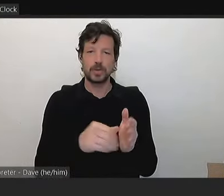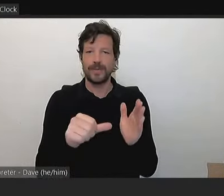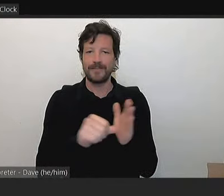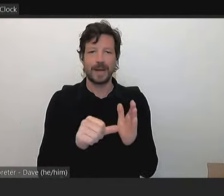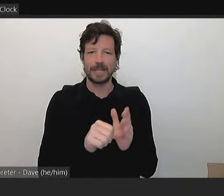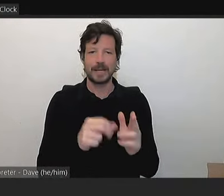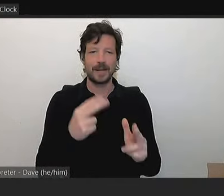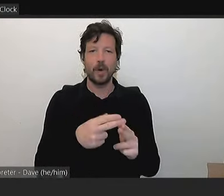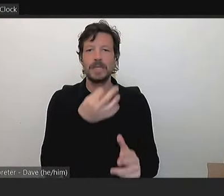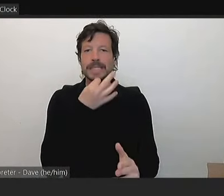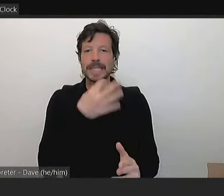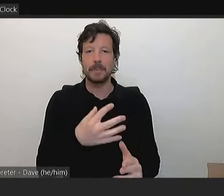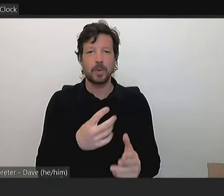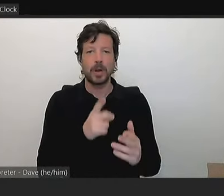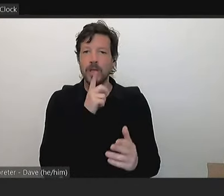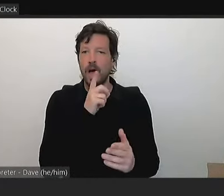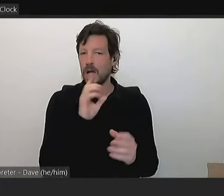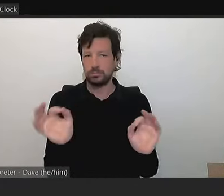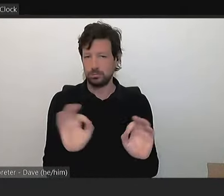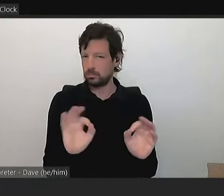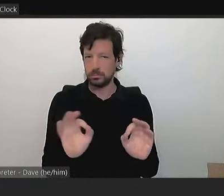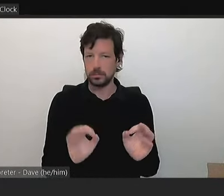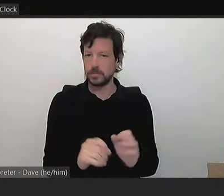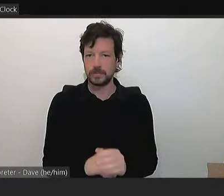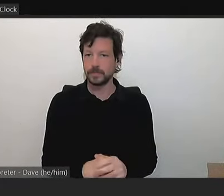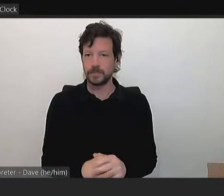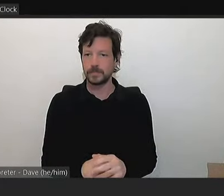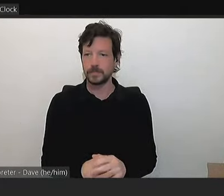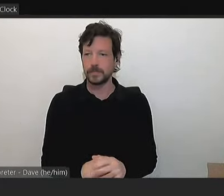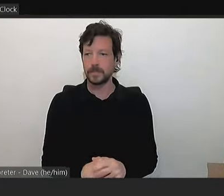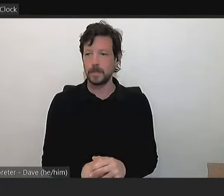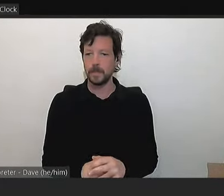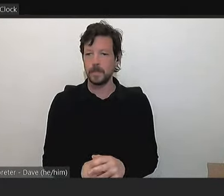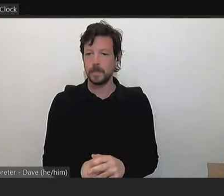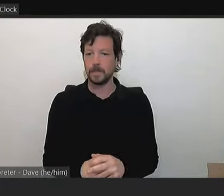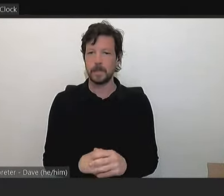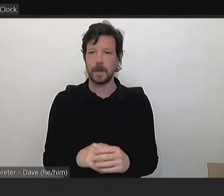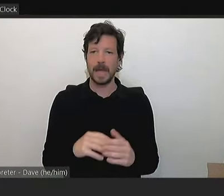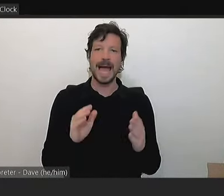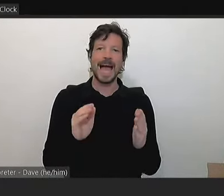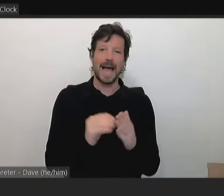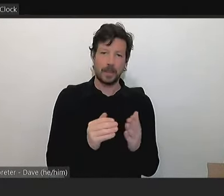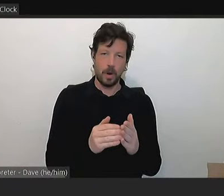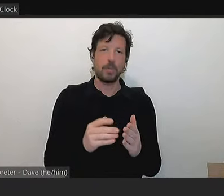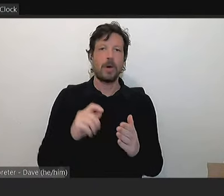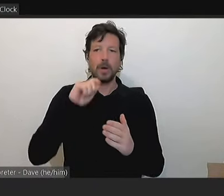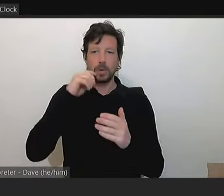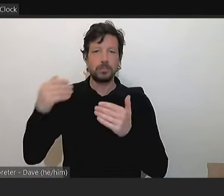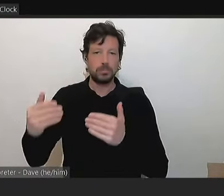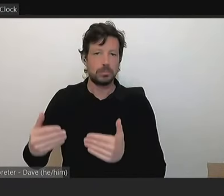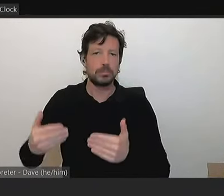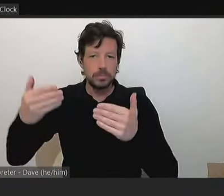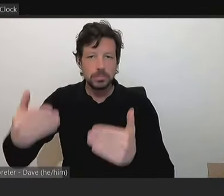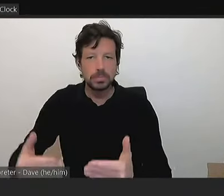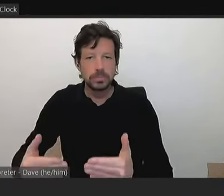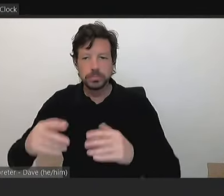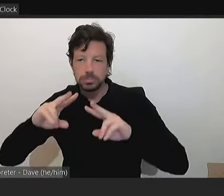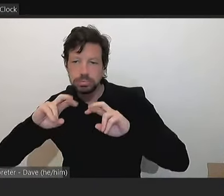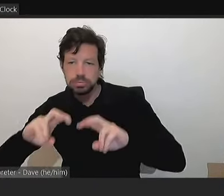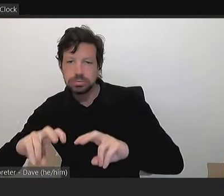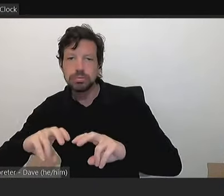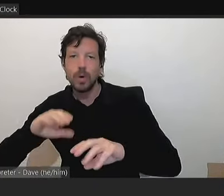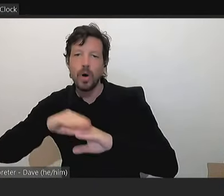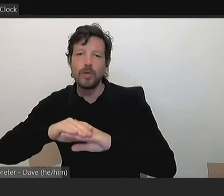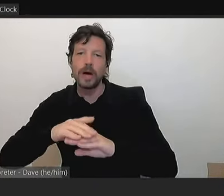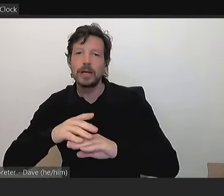at this stage. We're moving ahead though with the scoping of the lighting to try and get the